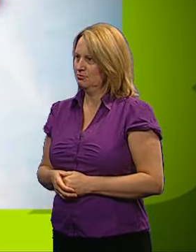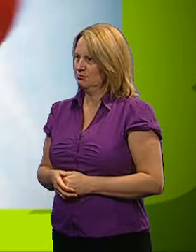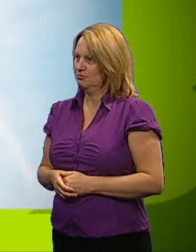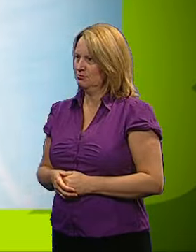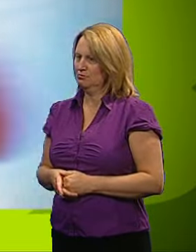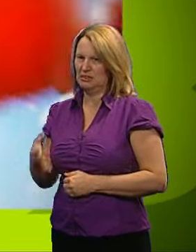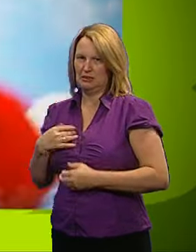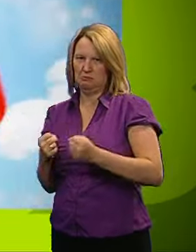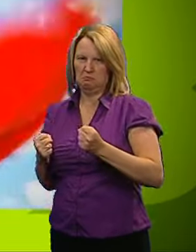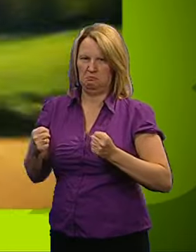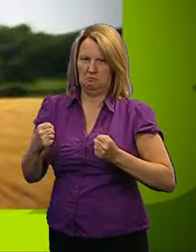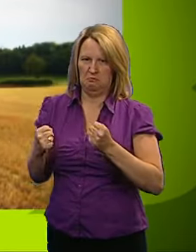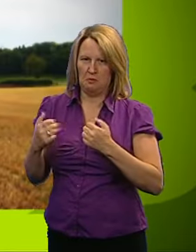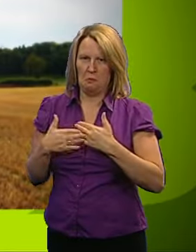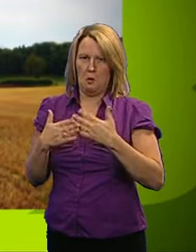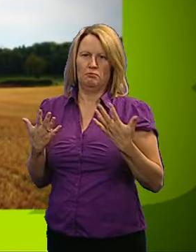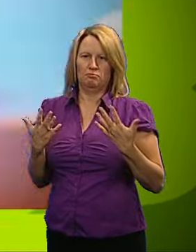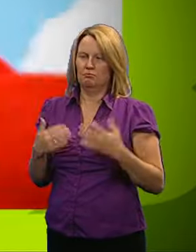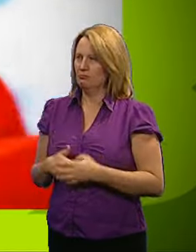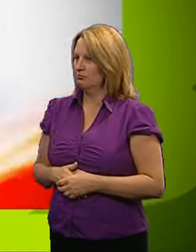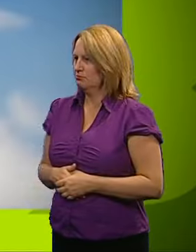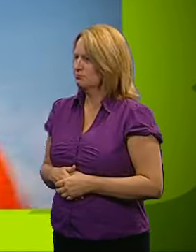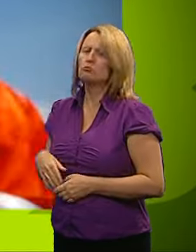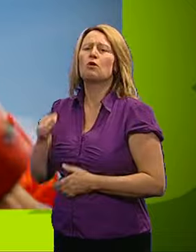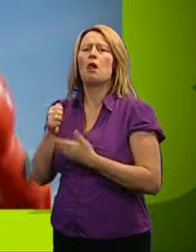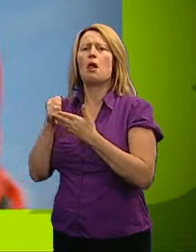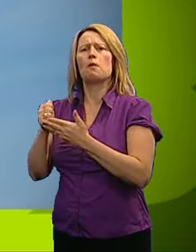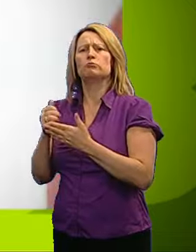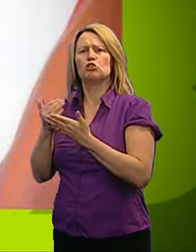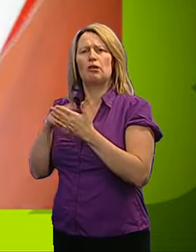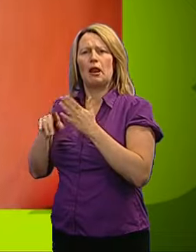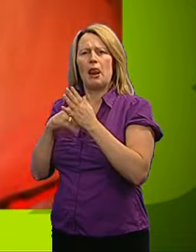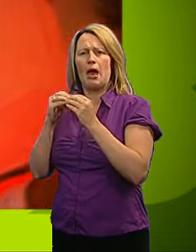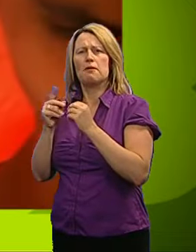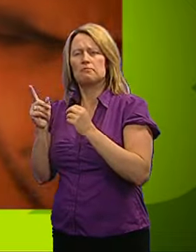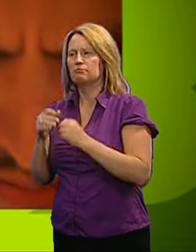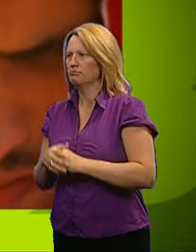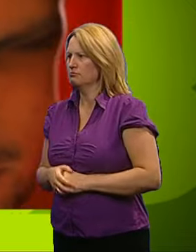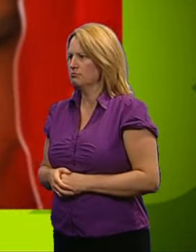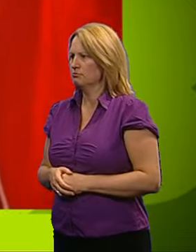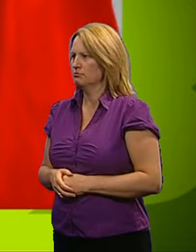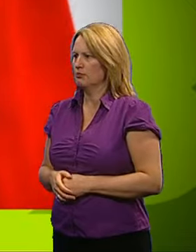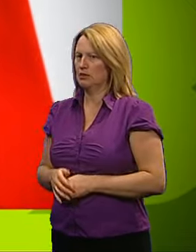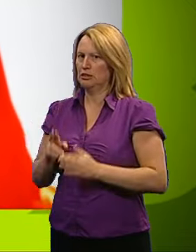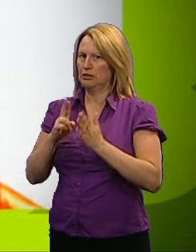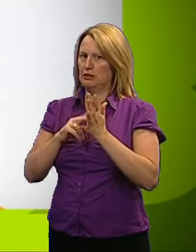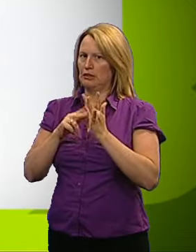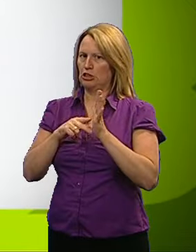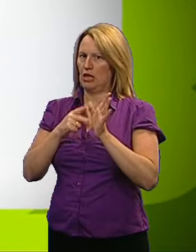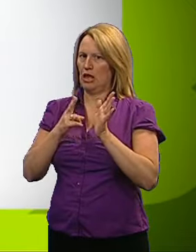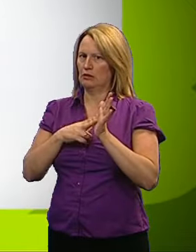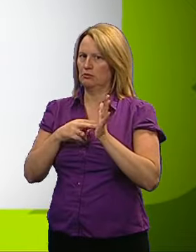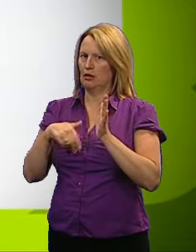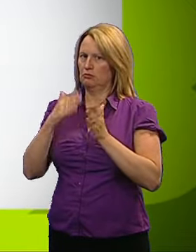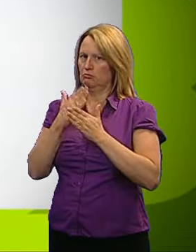Fed up with having no one she can trust to help with security at the lab, Ninja Nan has sent one of our lab rats to toughen up.